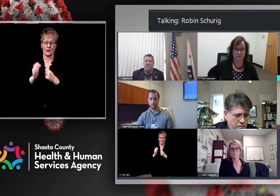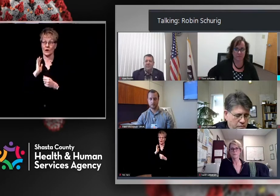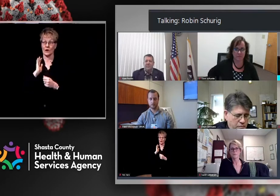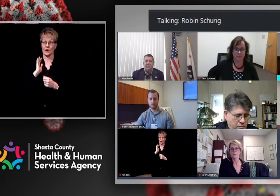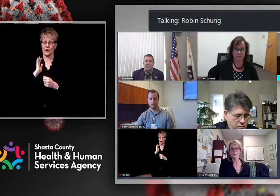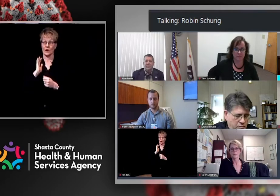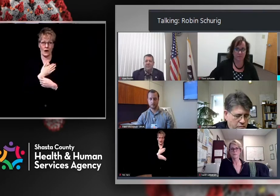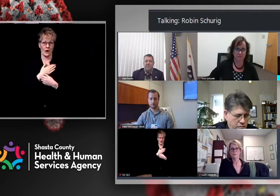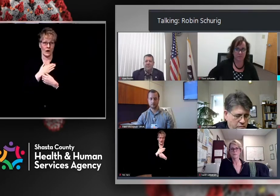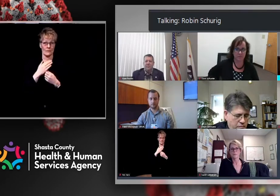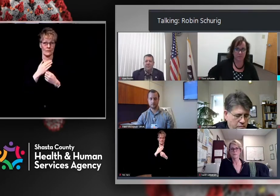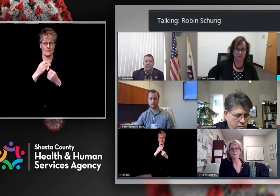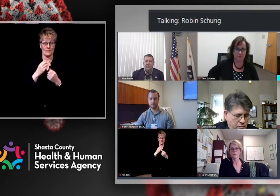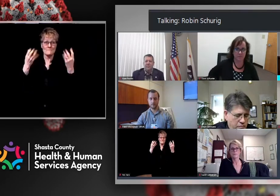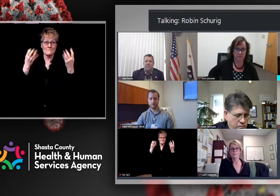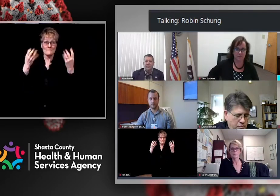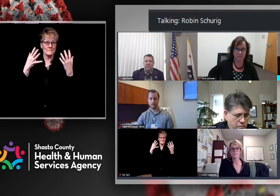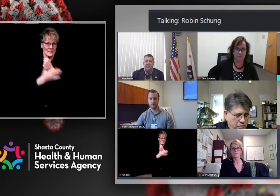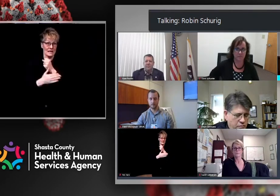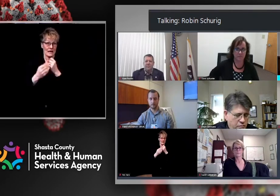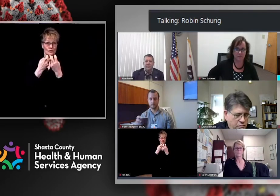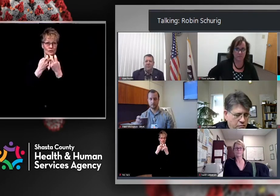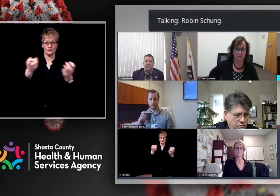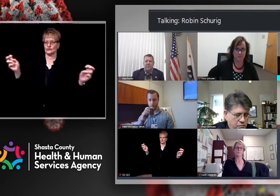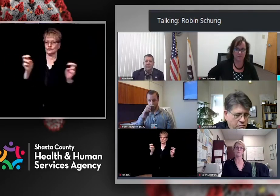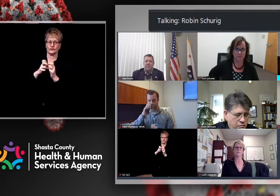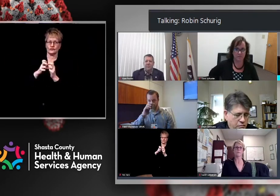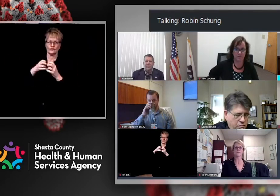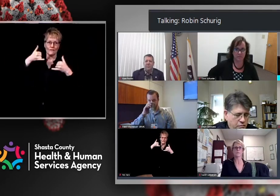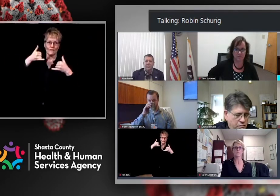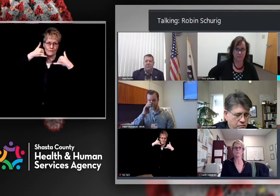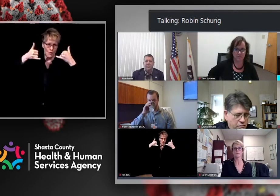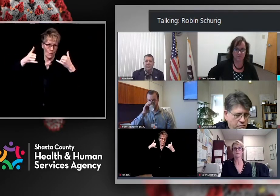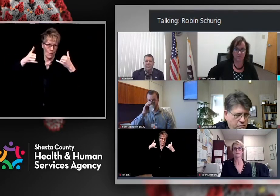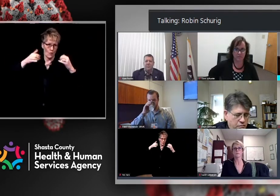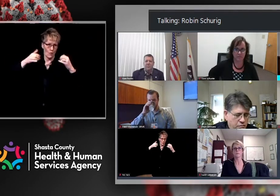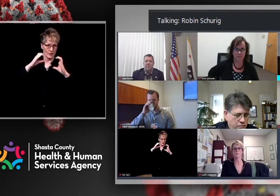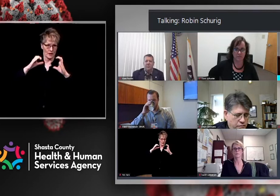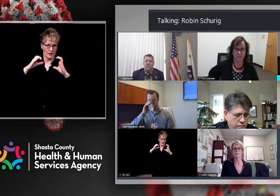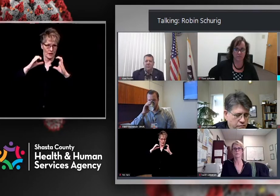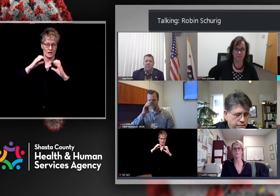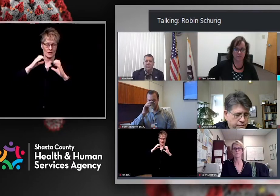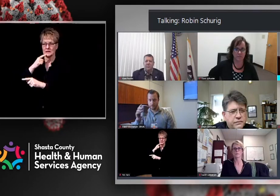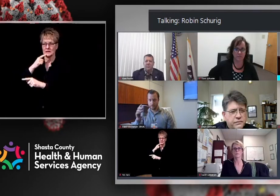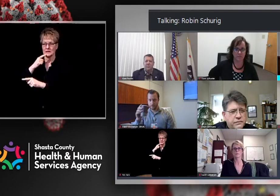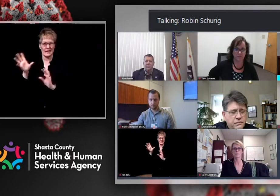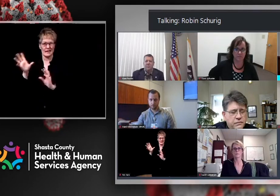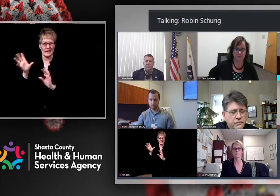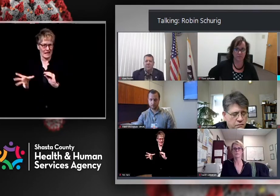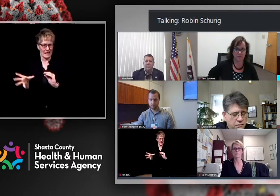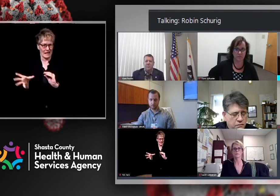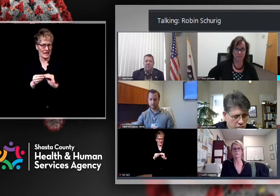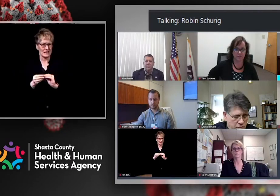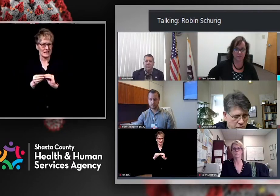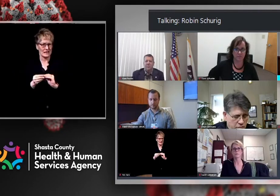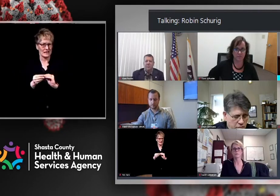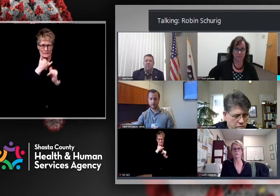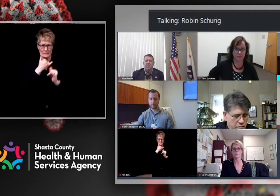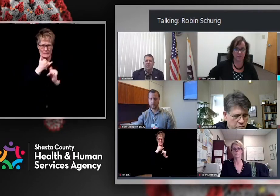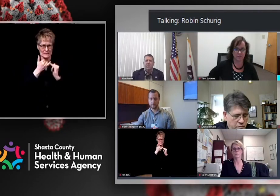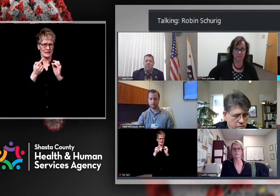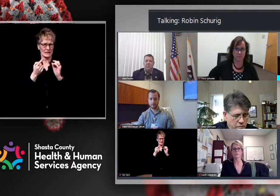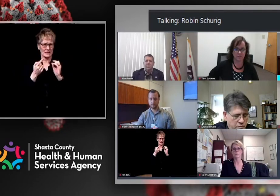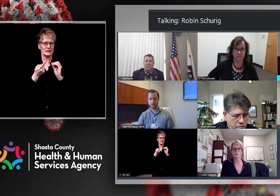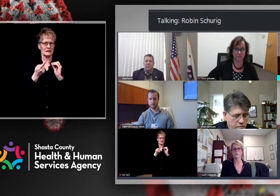what they had entered made it look like they had added surge beds and had patients in those beds, and that didn't, in fact, happen. So they